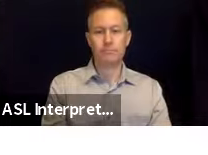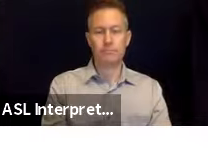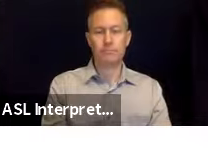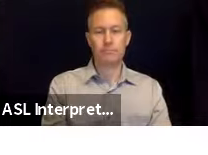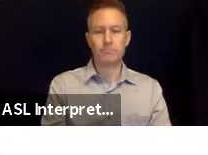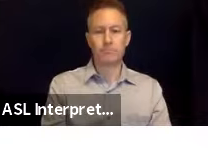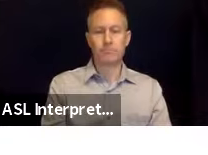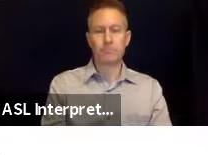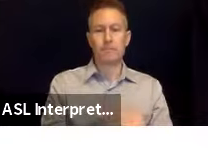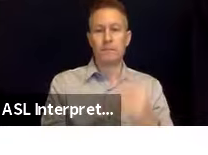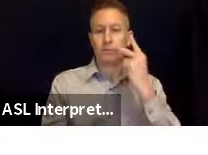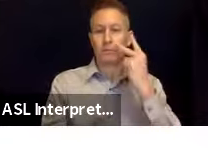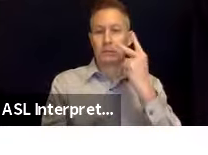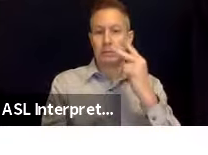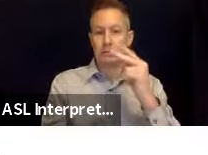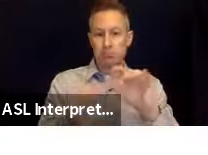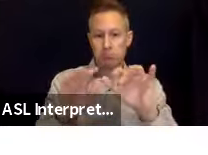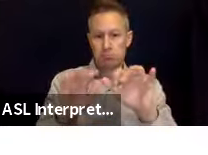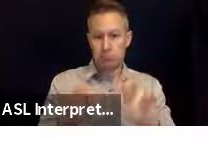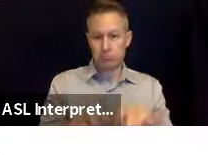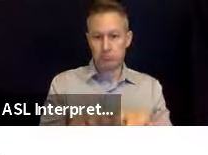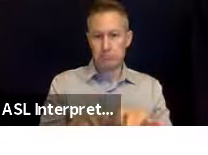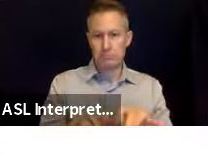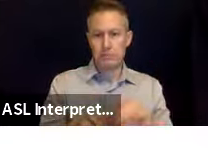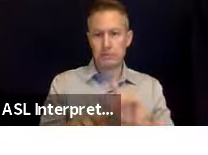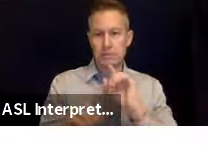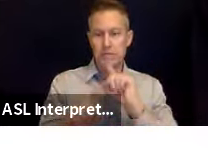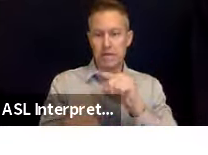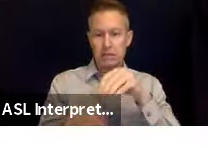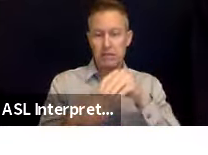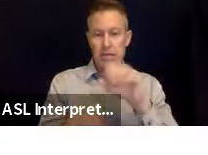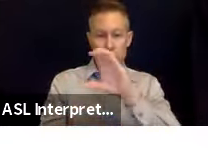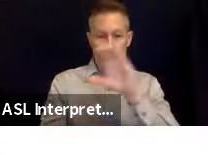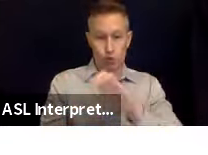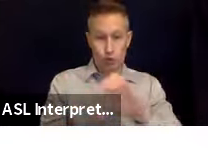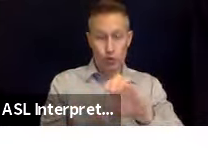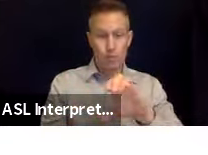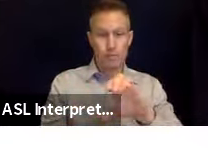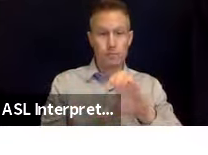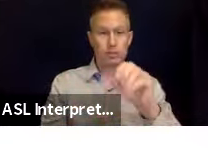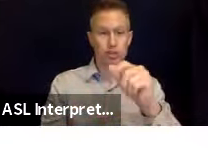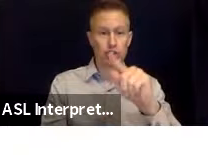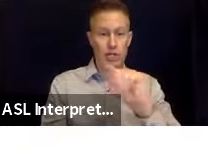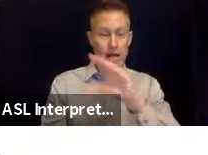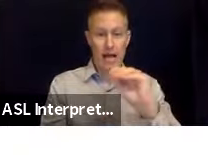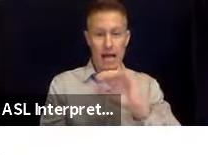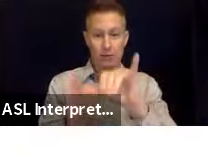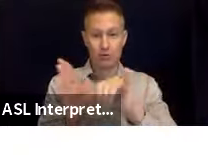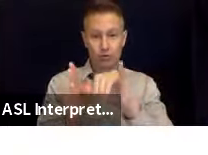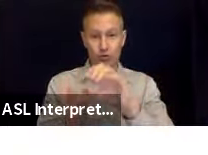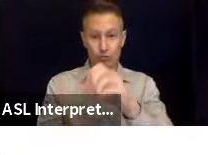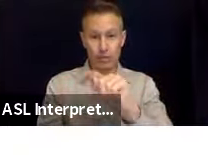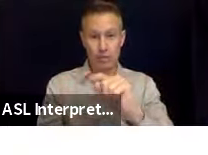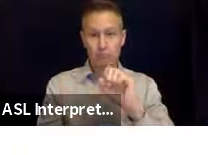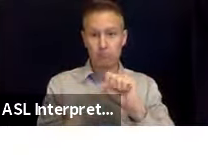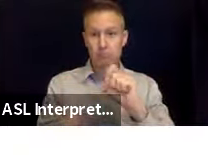I see the answer both in the zoom chat as well as in the YouTube chat.